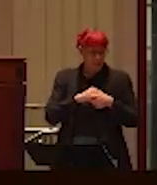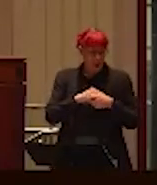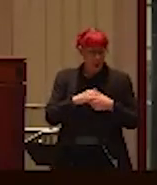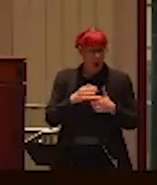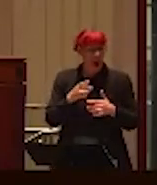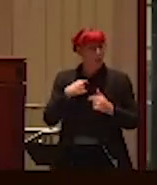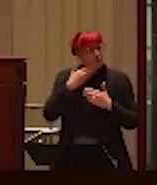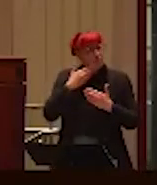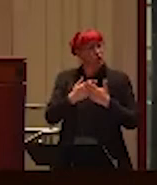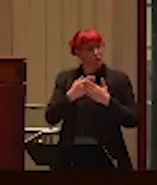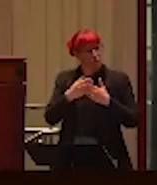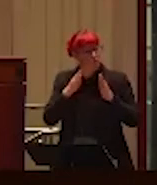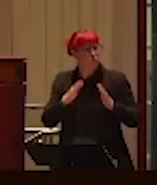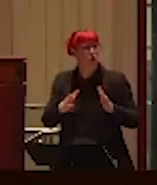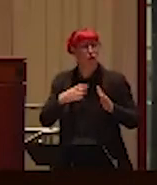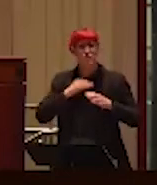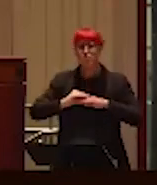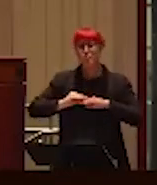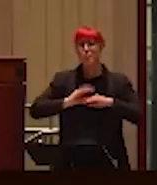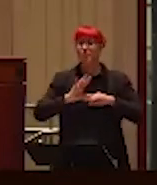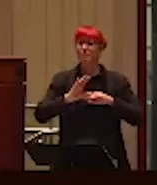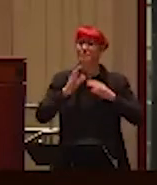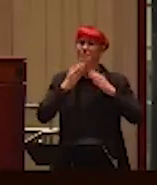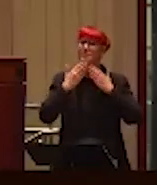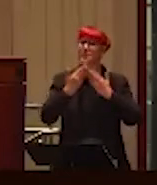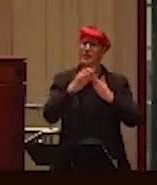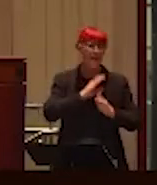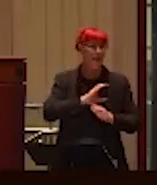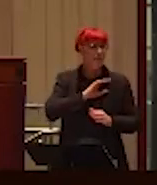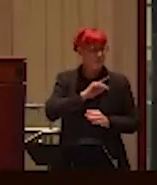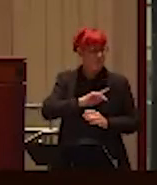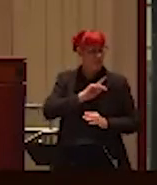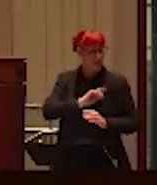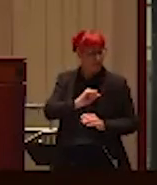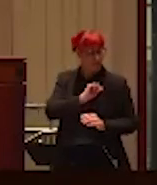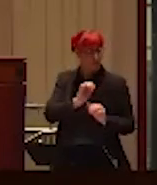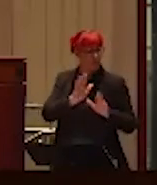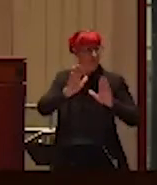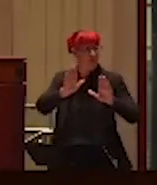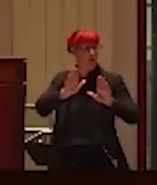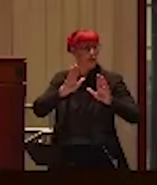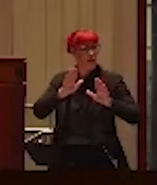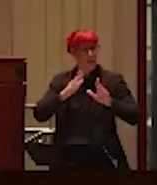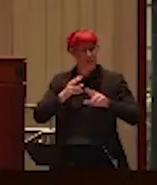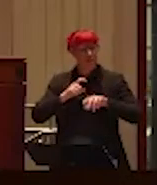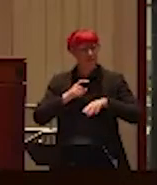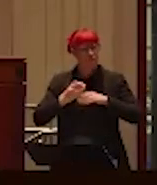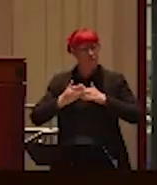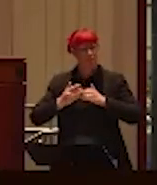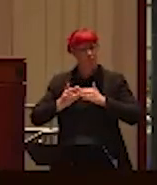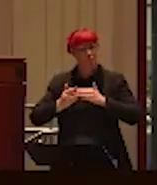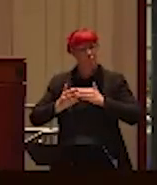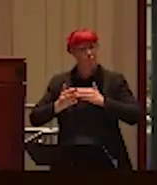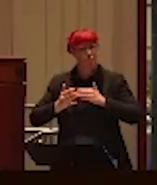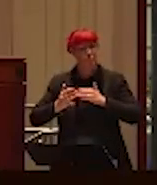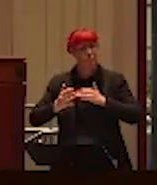upstanding person, great character, all of that kind of stuff. And then as time went on, she started attacking all